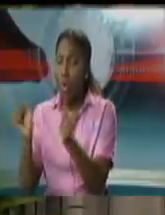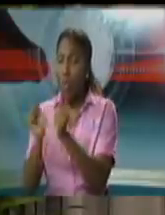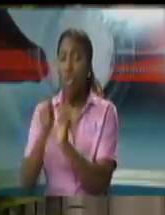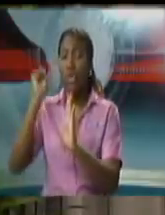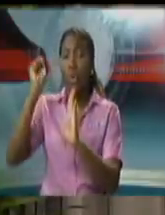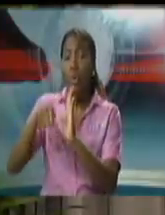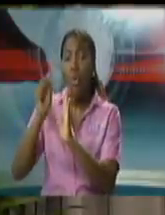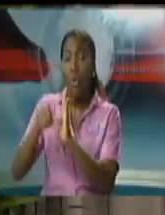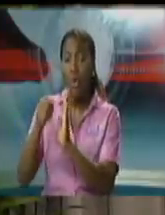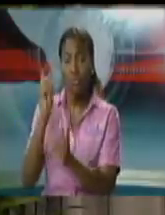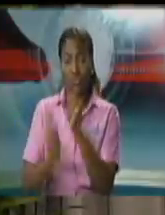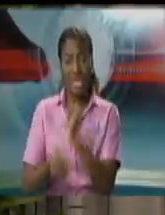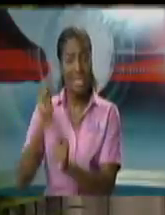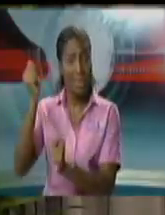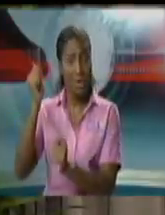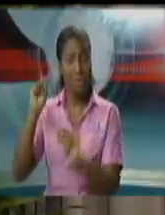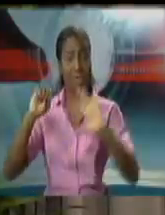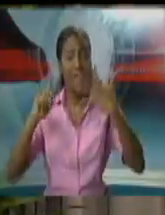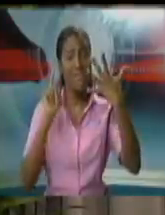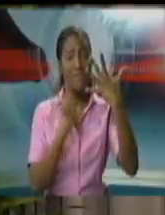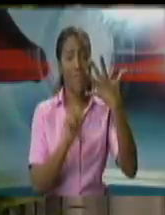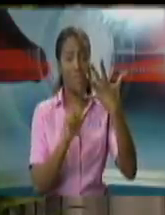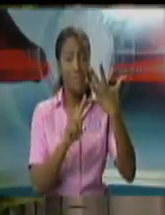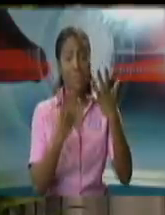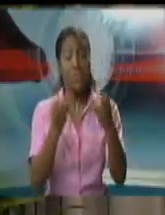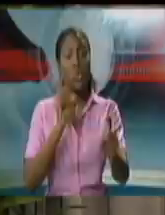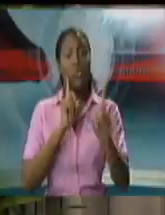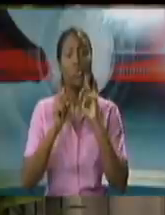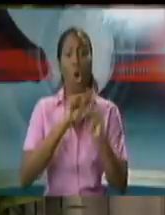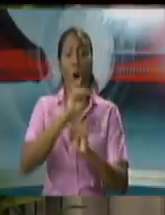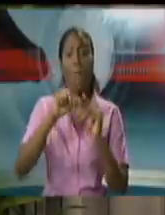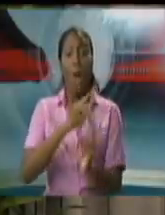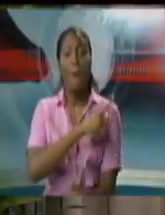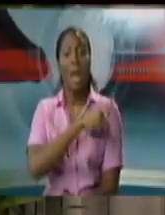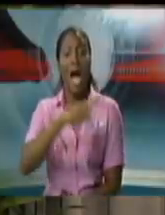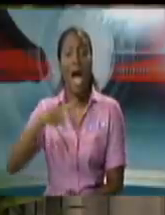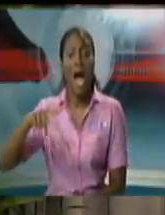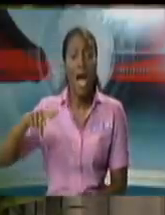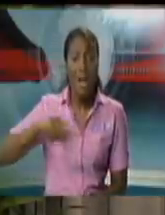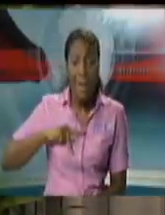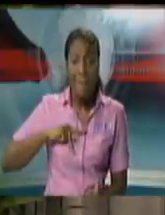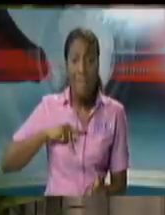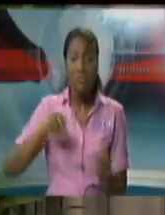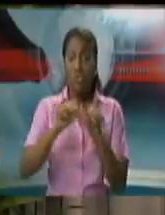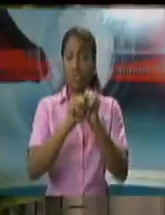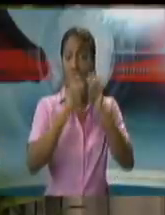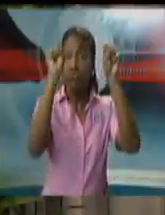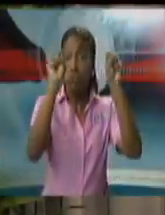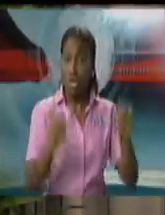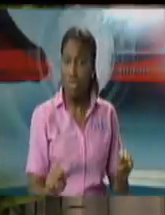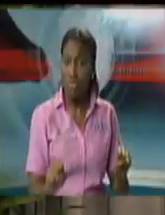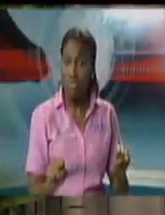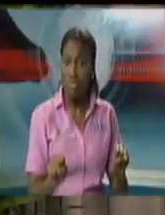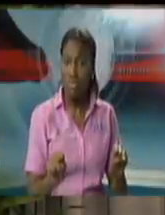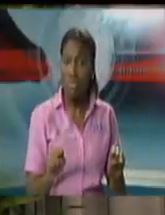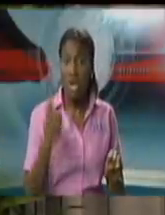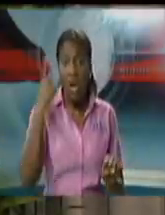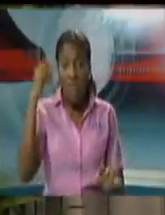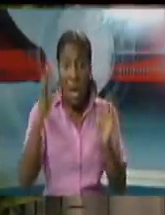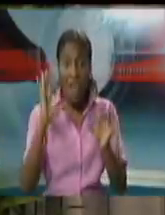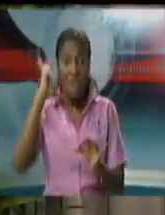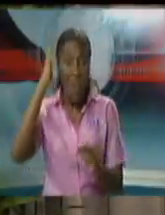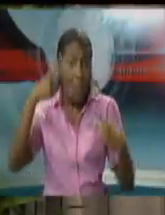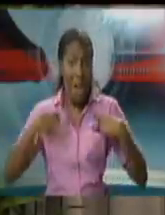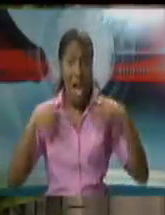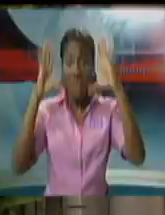Tobago. Fifth is to tell you a little bit about the Parliament structures that we have in terms of further sittings relating to